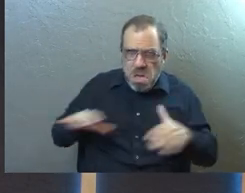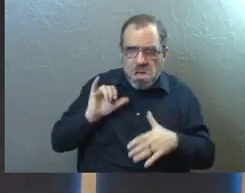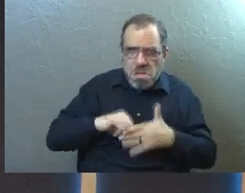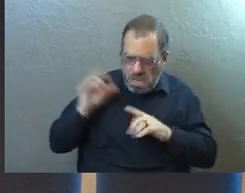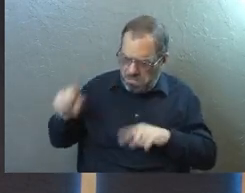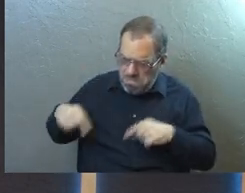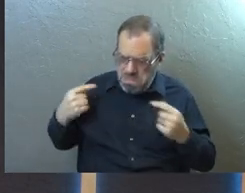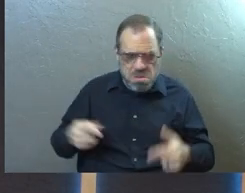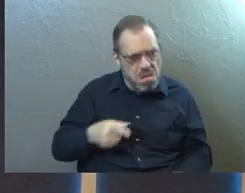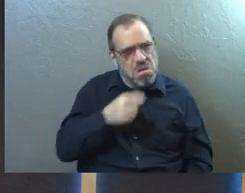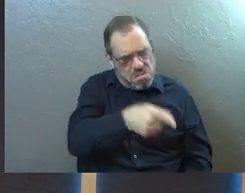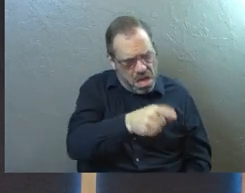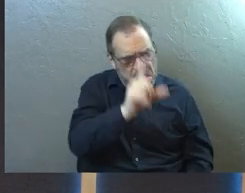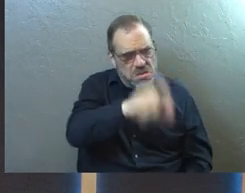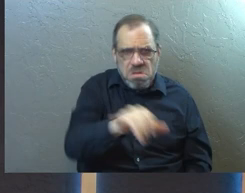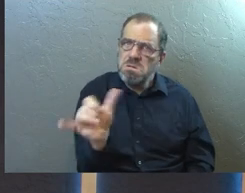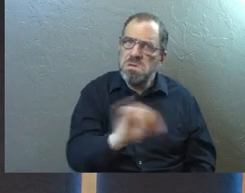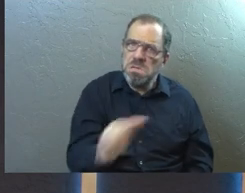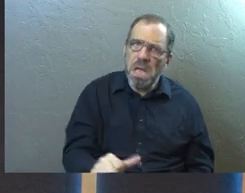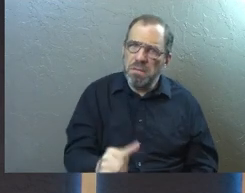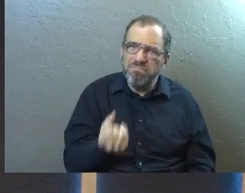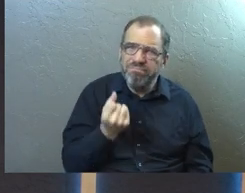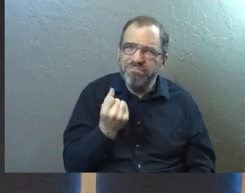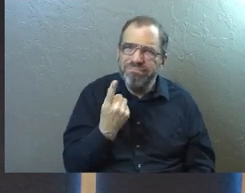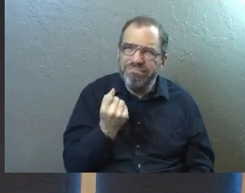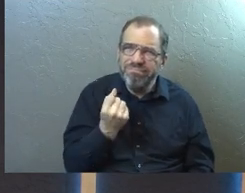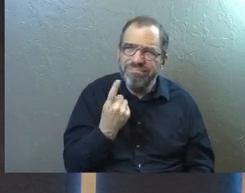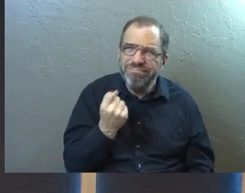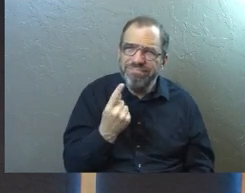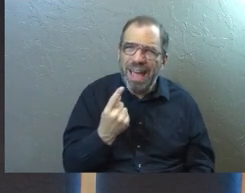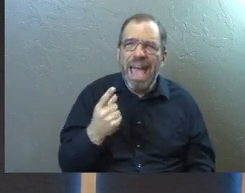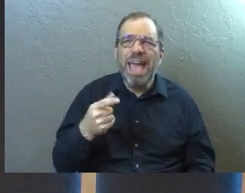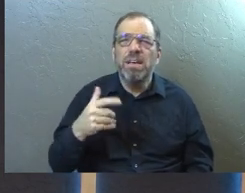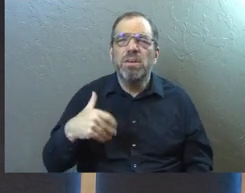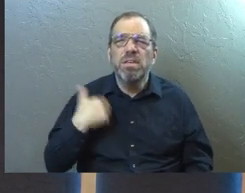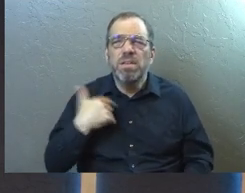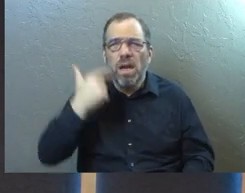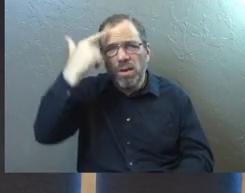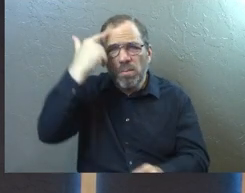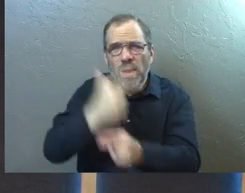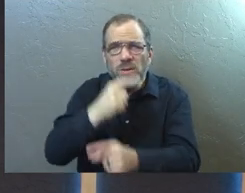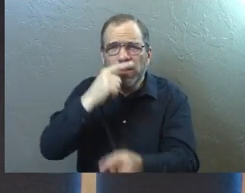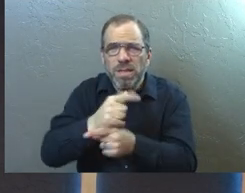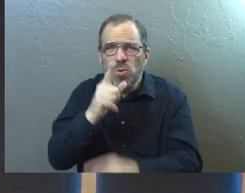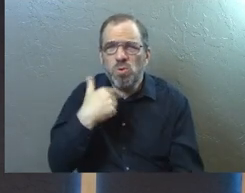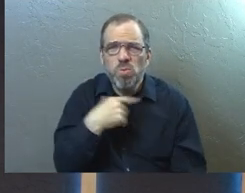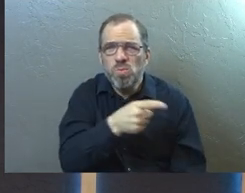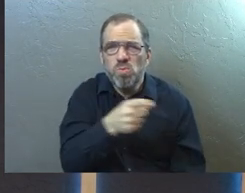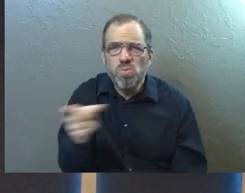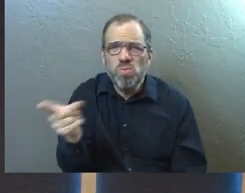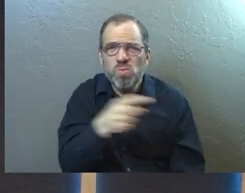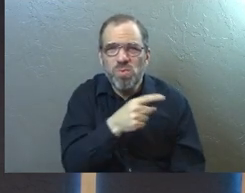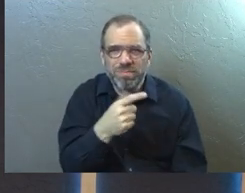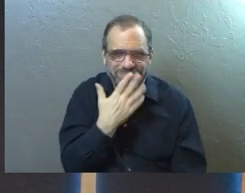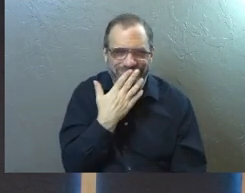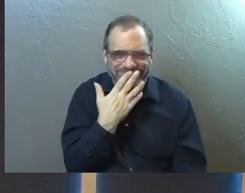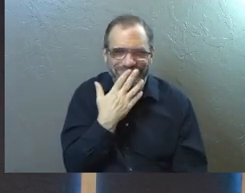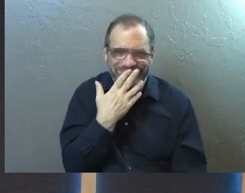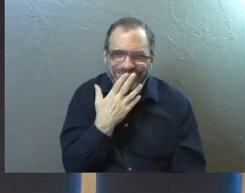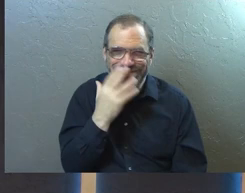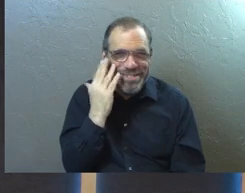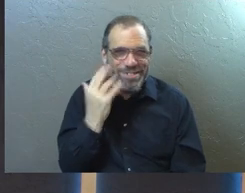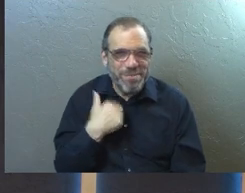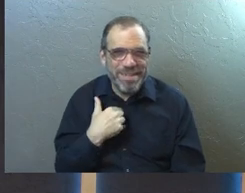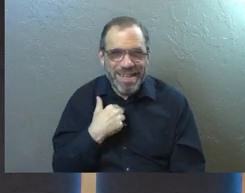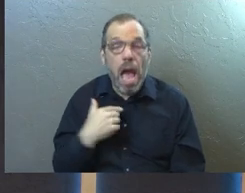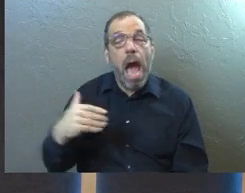And so I think they should have to do that. Does anybody in the room have a younger sibling? Show of hands. Okay. Chuckles because you know where I'm